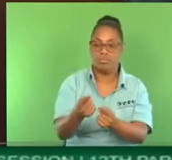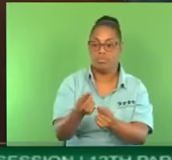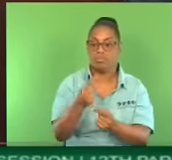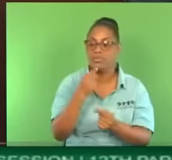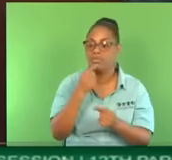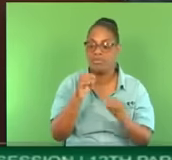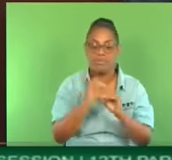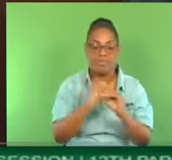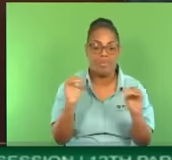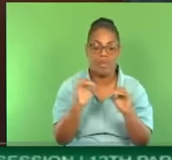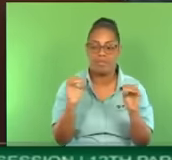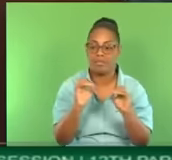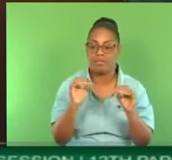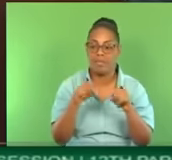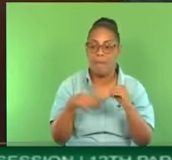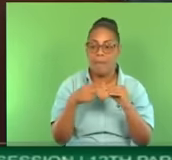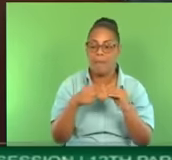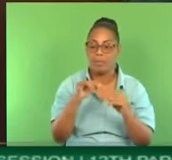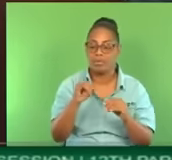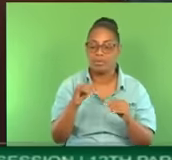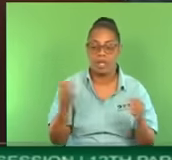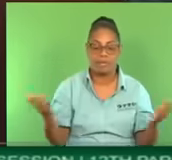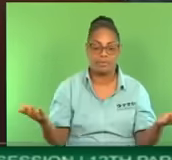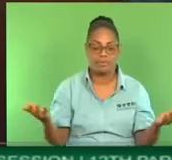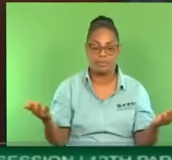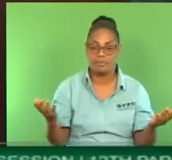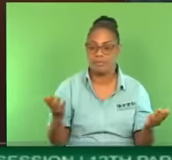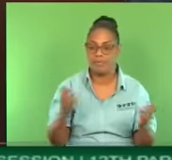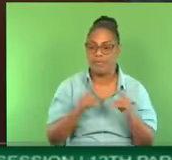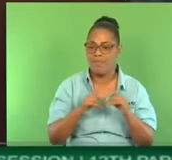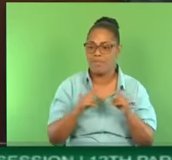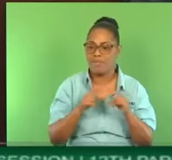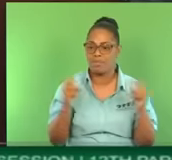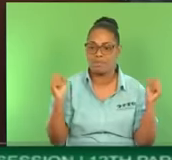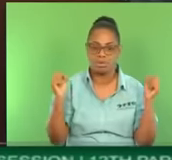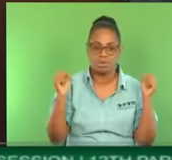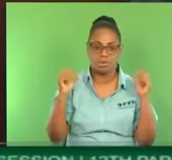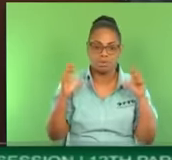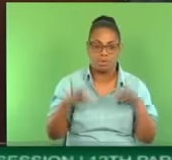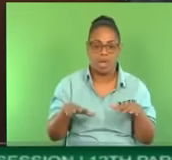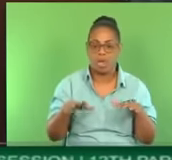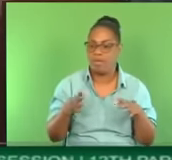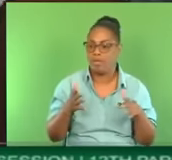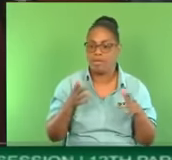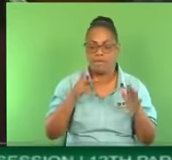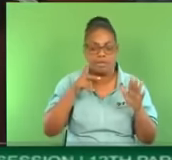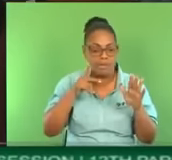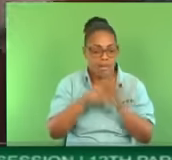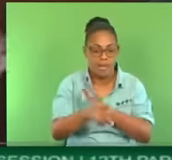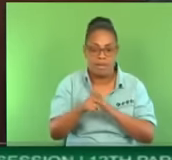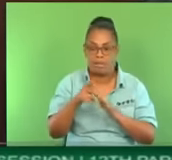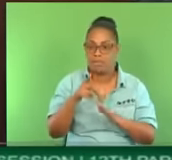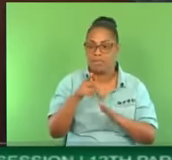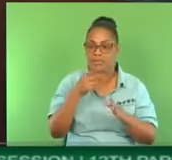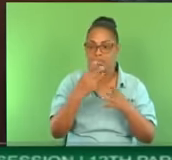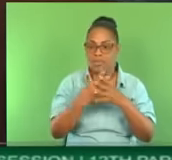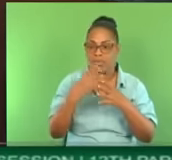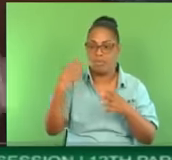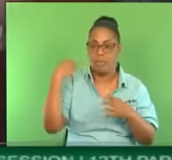a very scary development in a country when you have an attempt to assassinate such an officeholder.